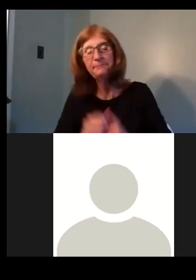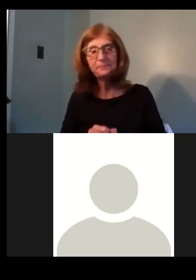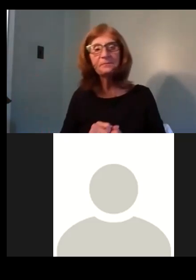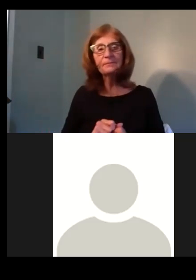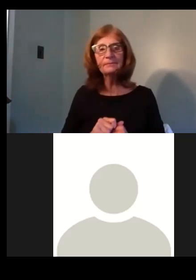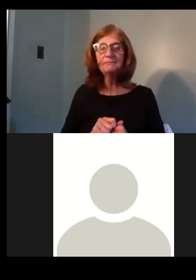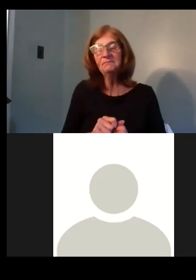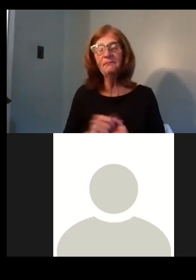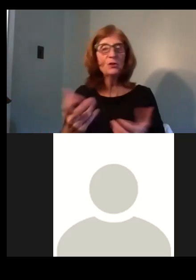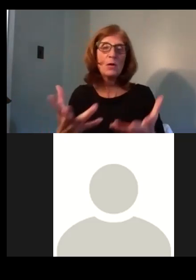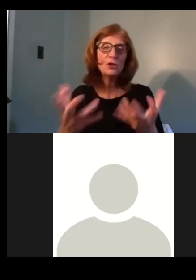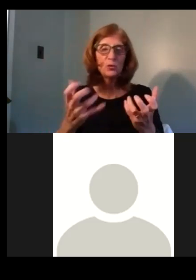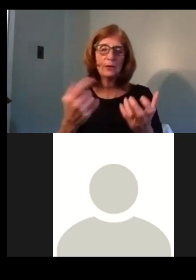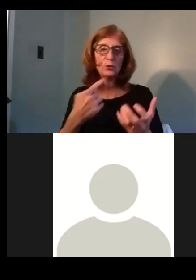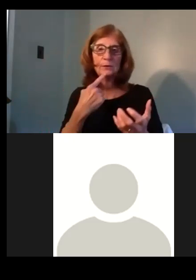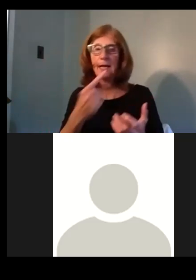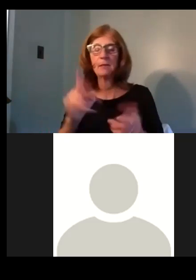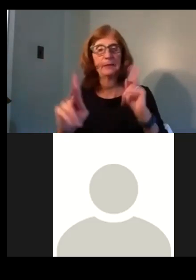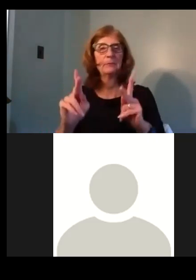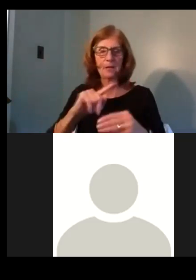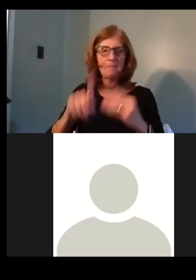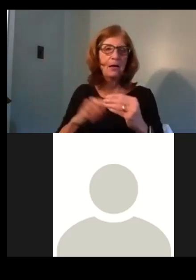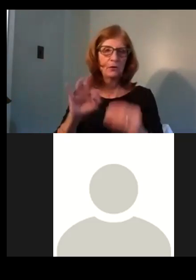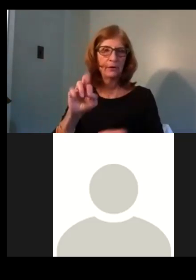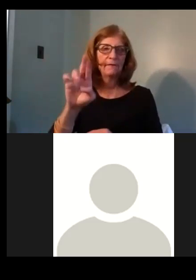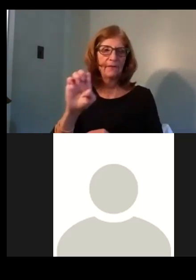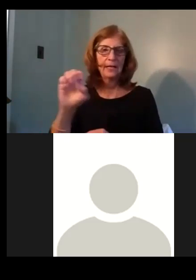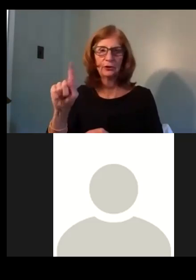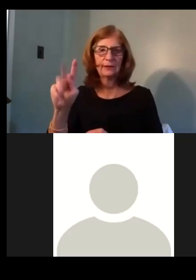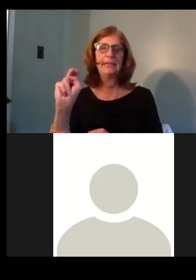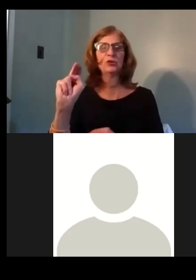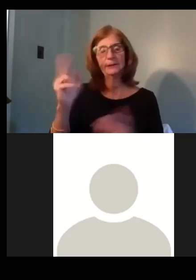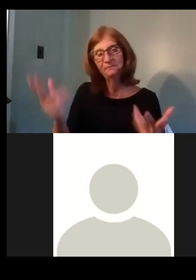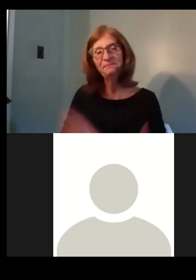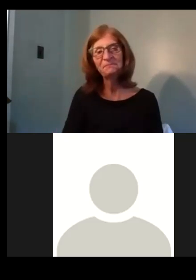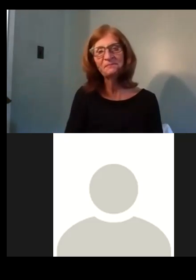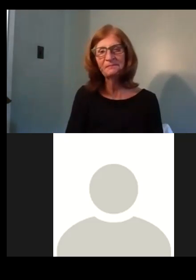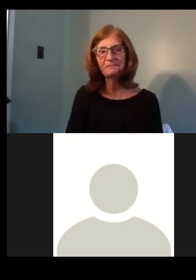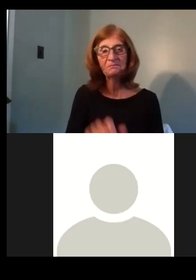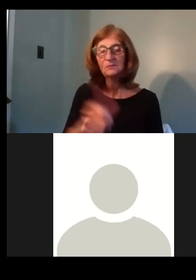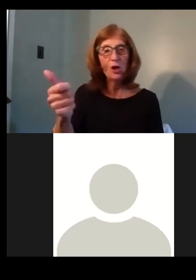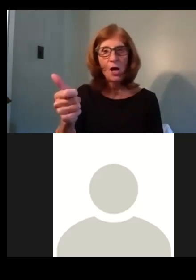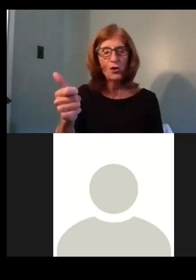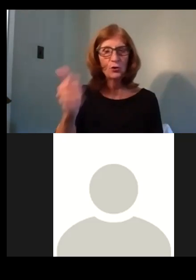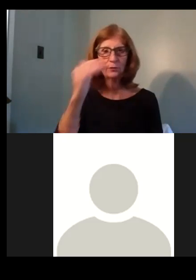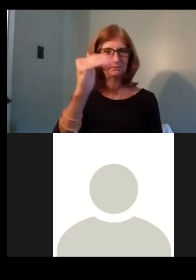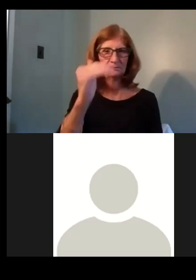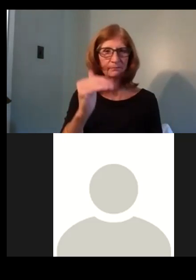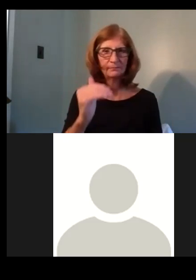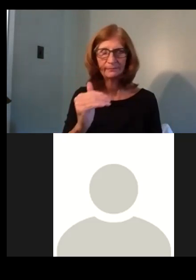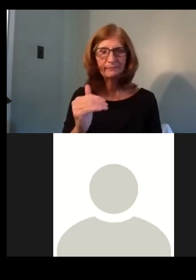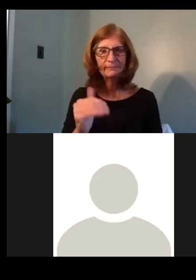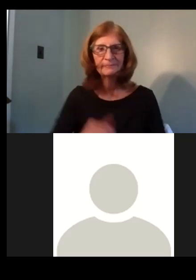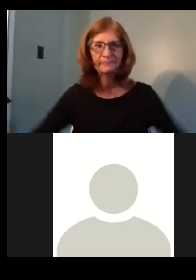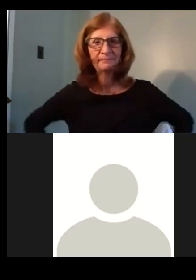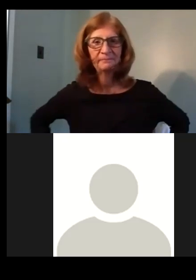like take this opportunity to kind of put it out to either of a, you know, kind of interest to get. So other than that, I just said, Sam, uh, I'll have